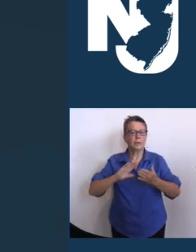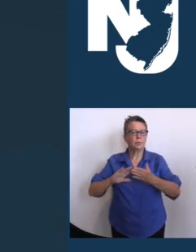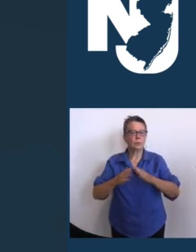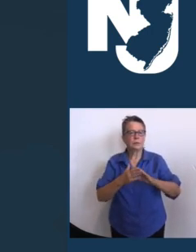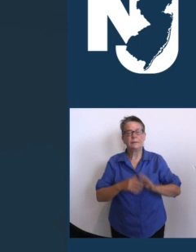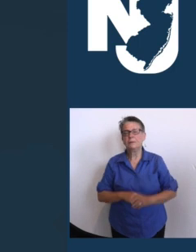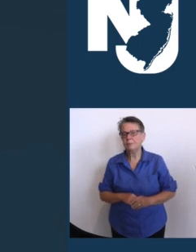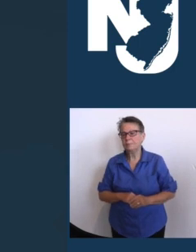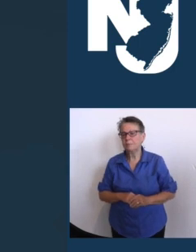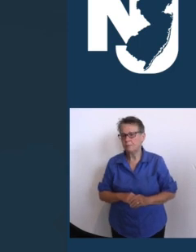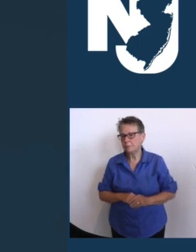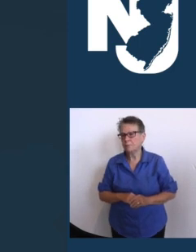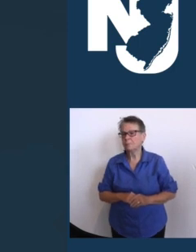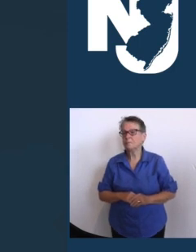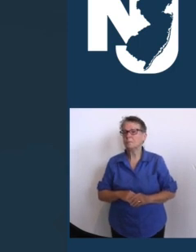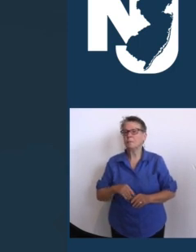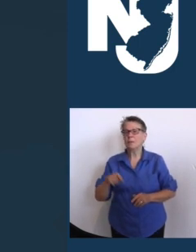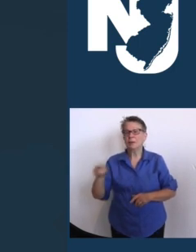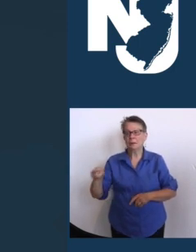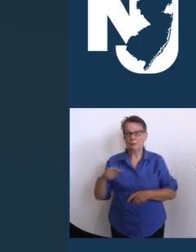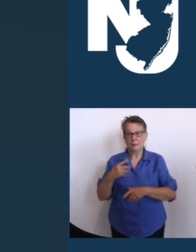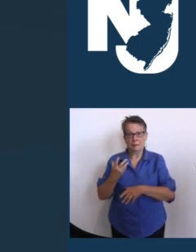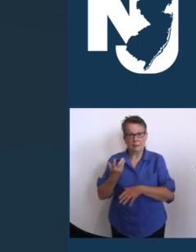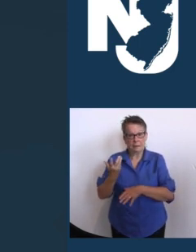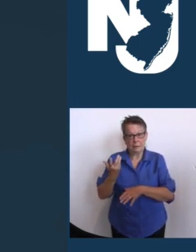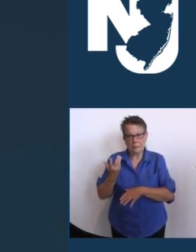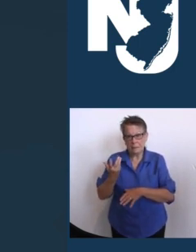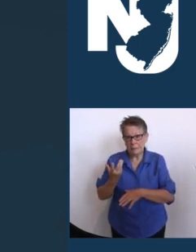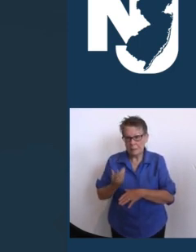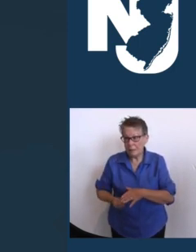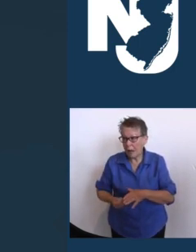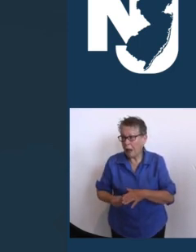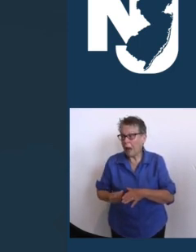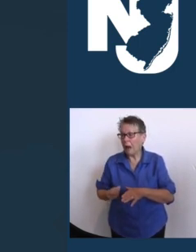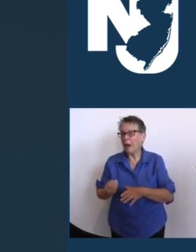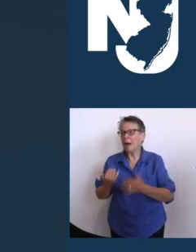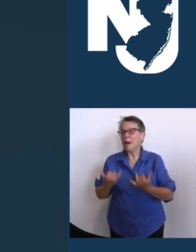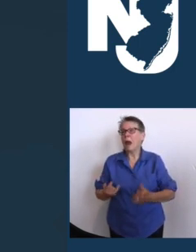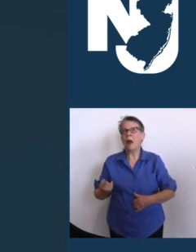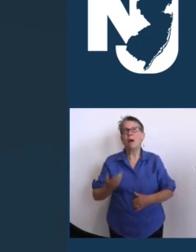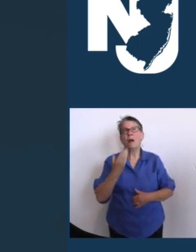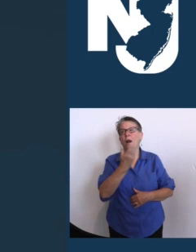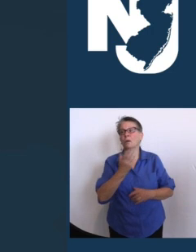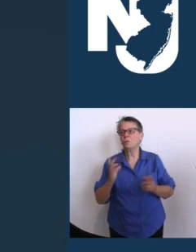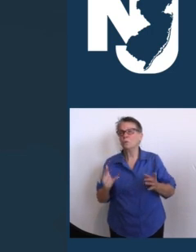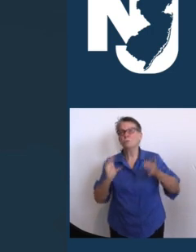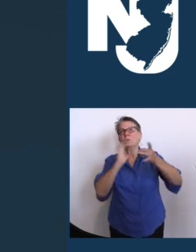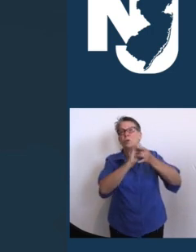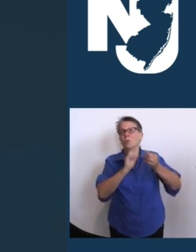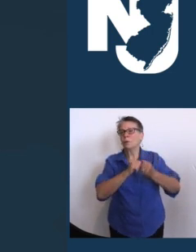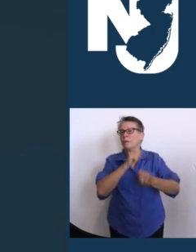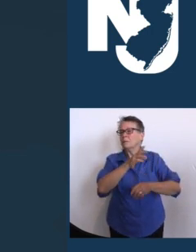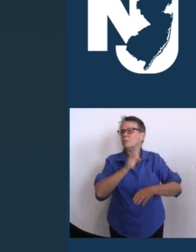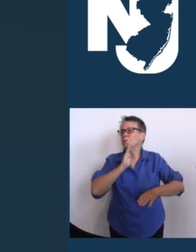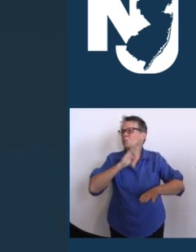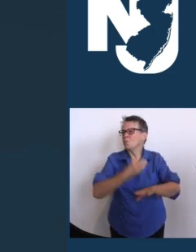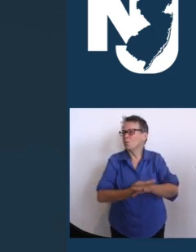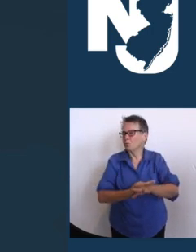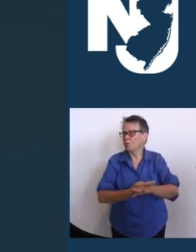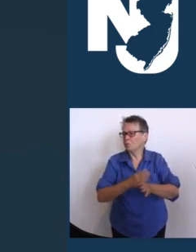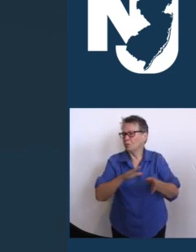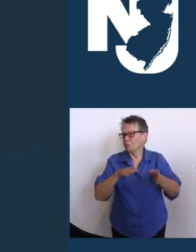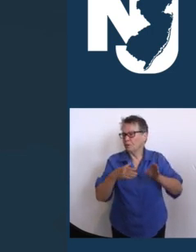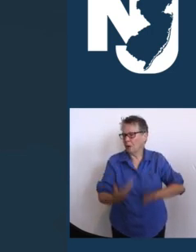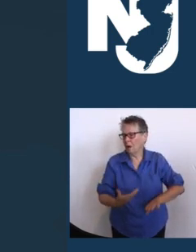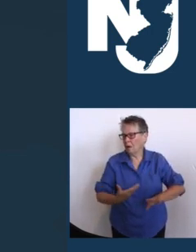with his late daughter Joy, who had passed in April of last year. He is survived by his children, Jill, with whom I had the